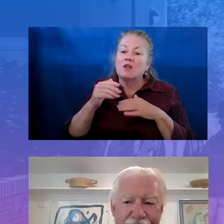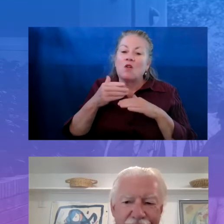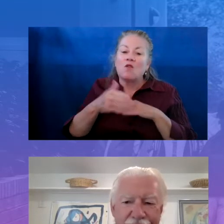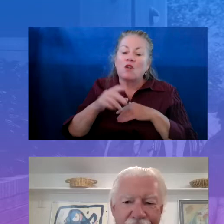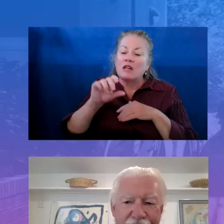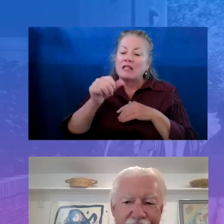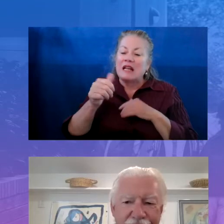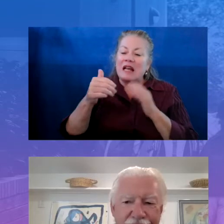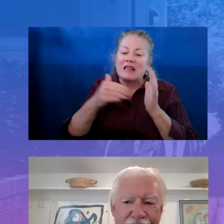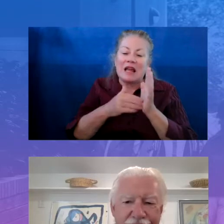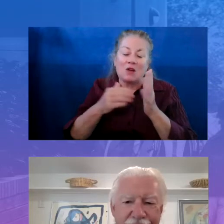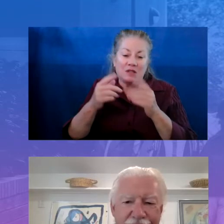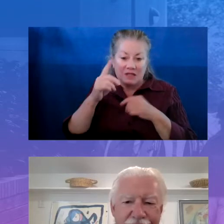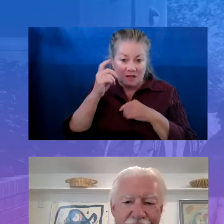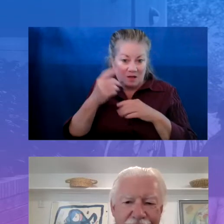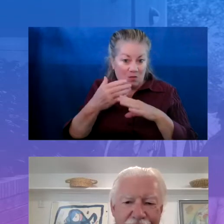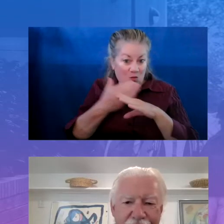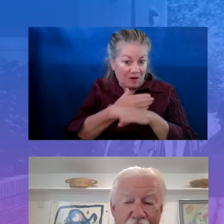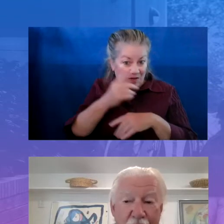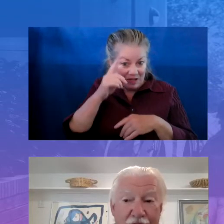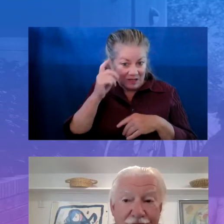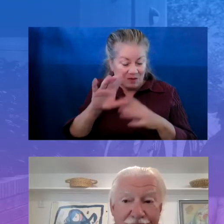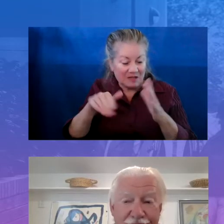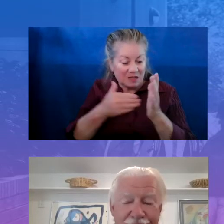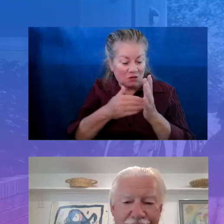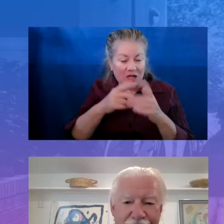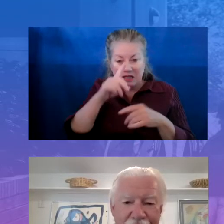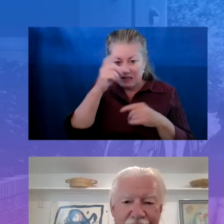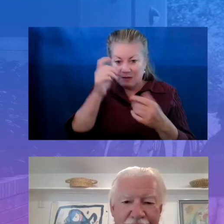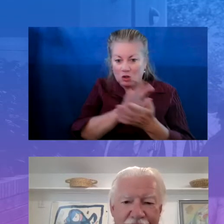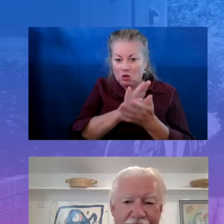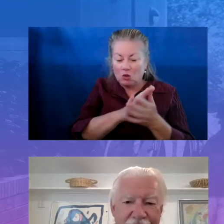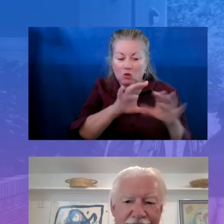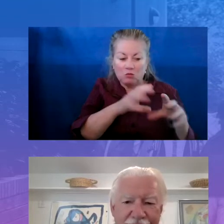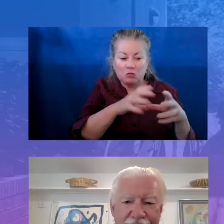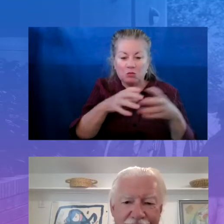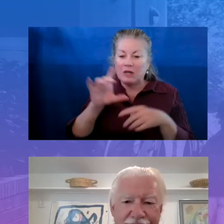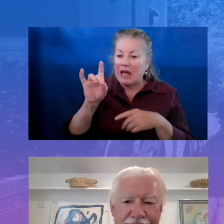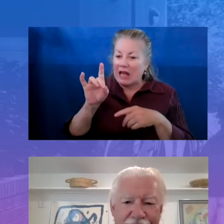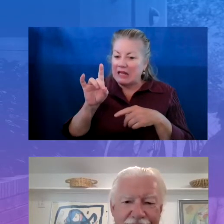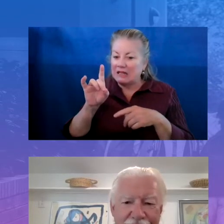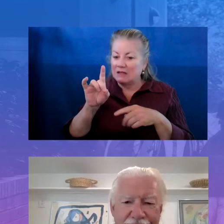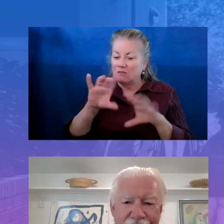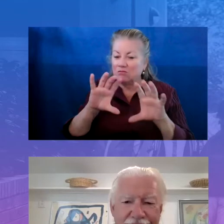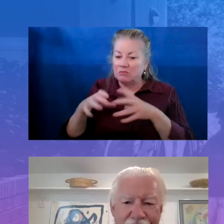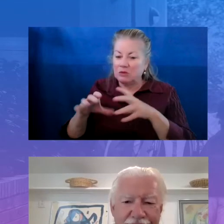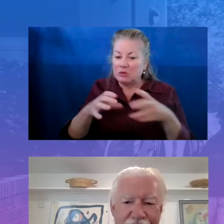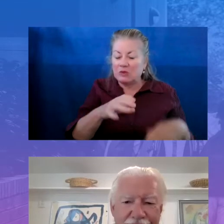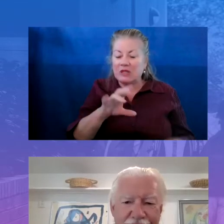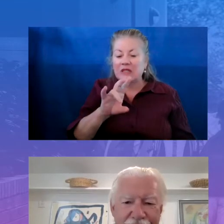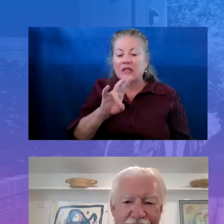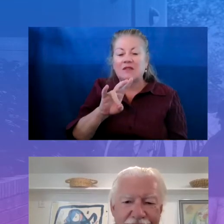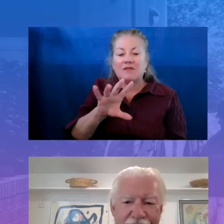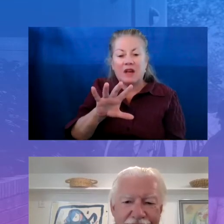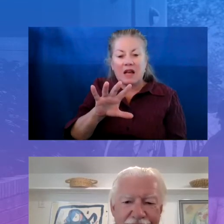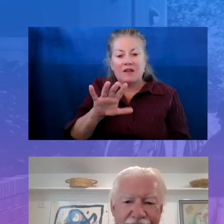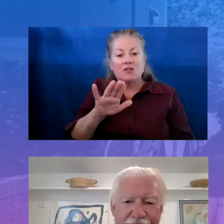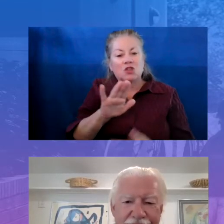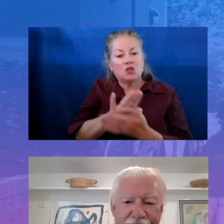summer school across maybe eight sites. We have about 75 school sites. We served close to 3,000